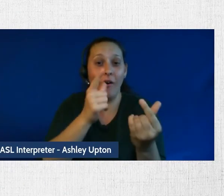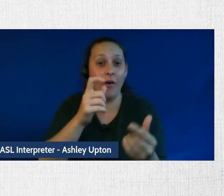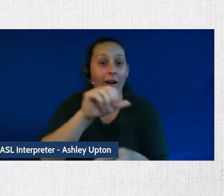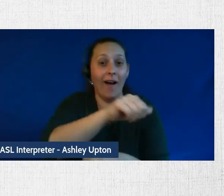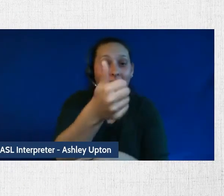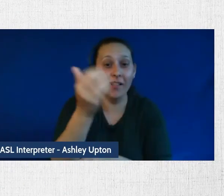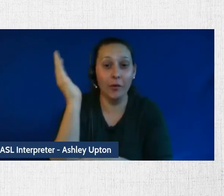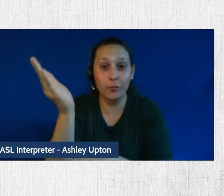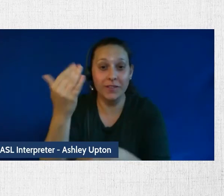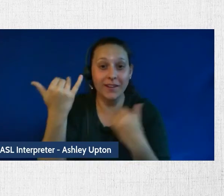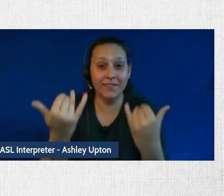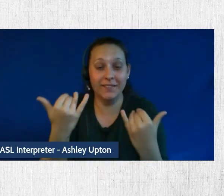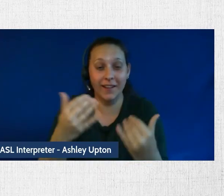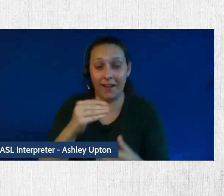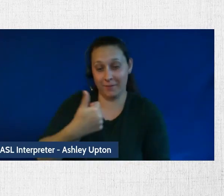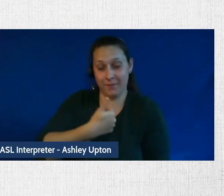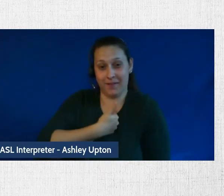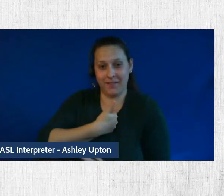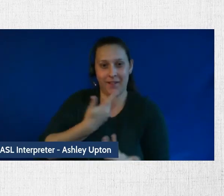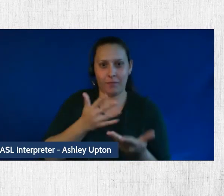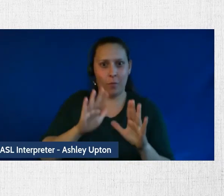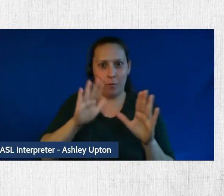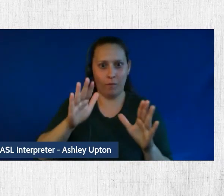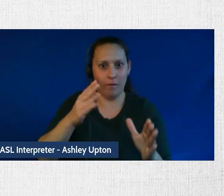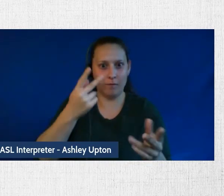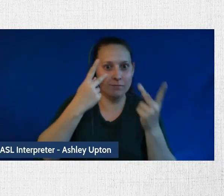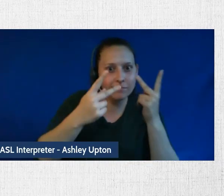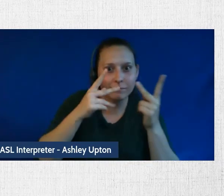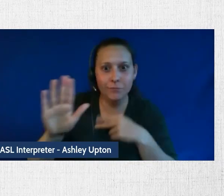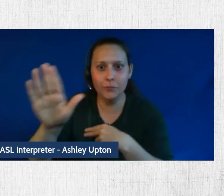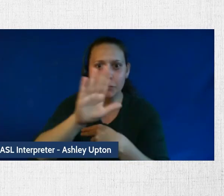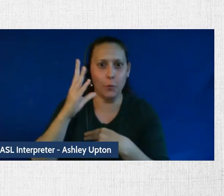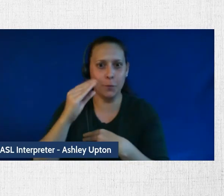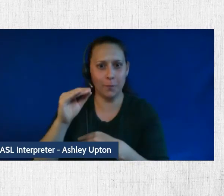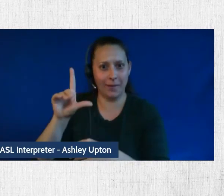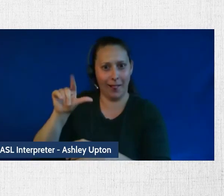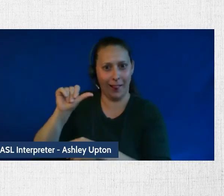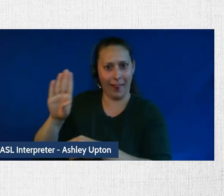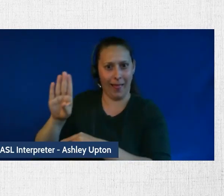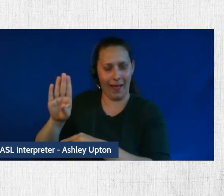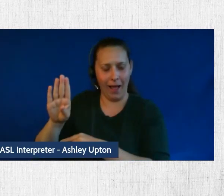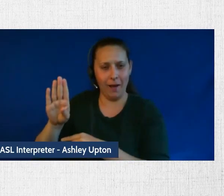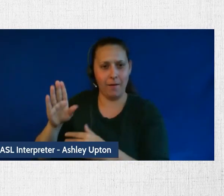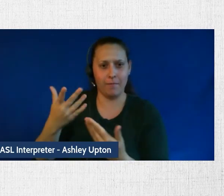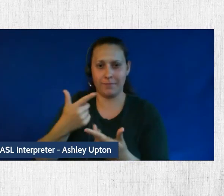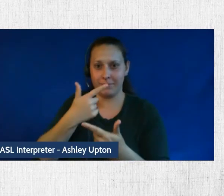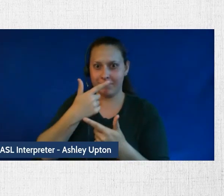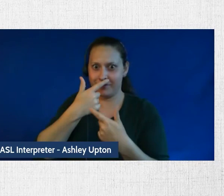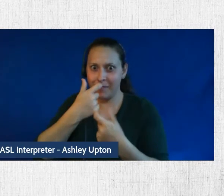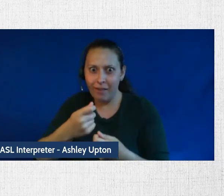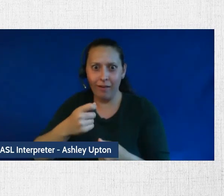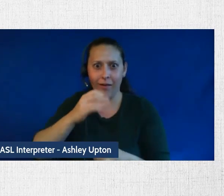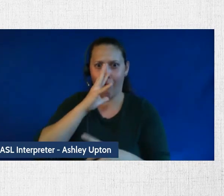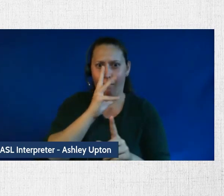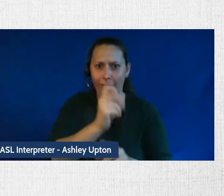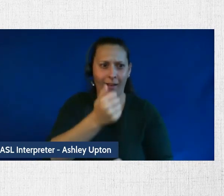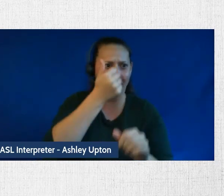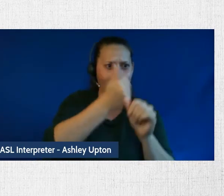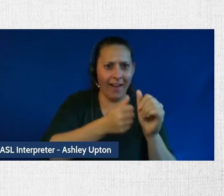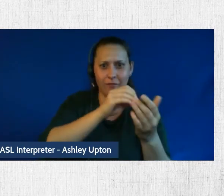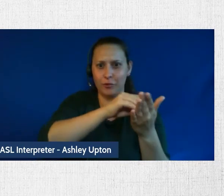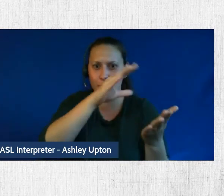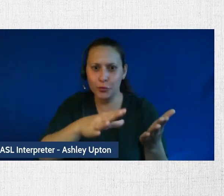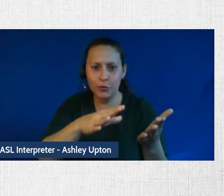It is so wonderful to hear about everyone's unique experiences at the lab. I think it's very interesting that each student, each project leader, each